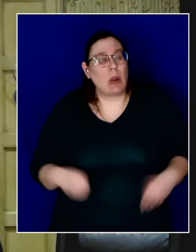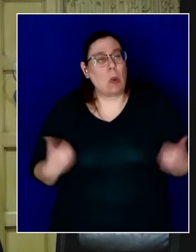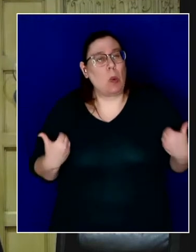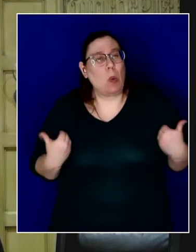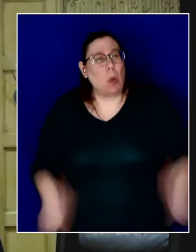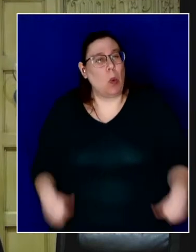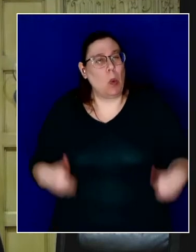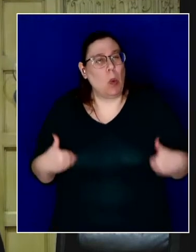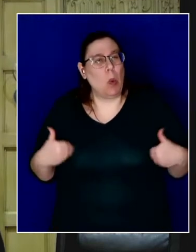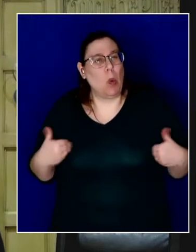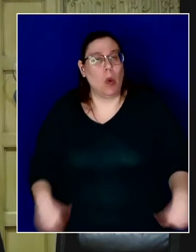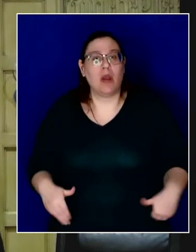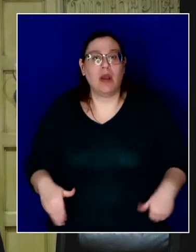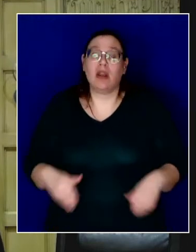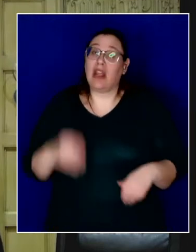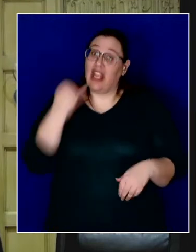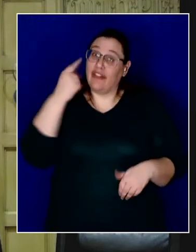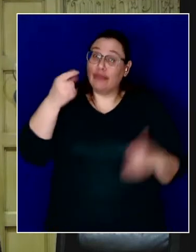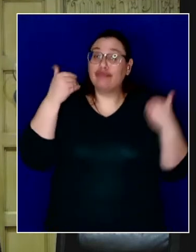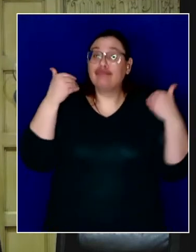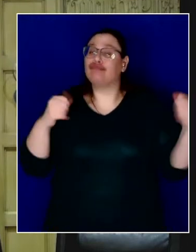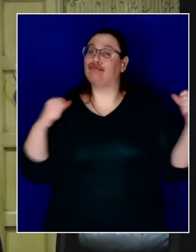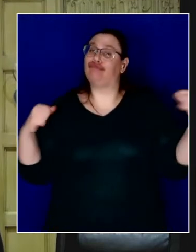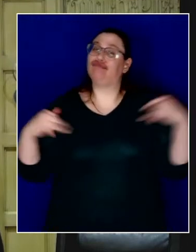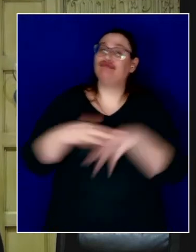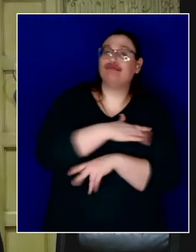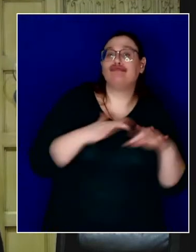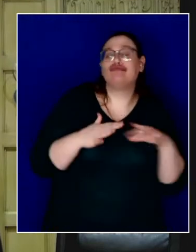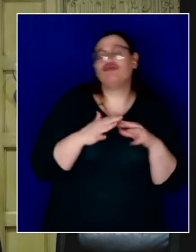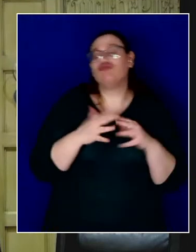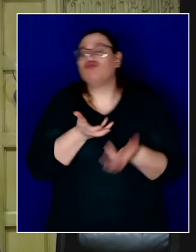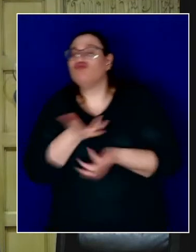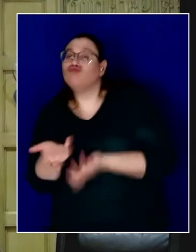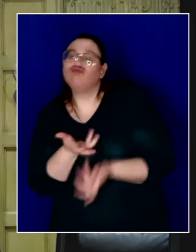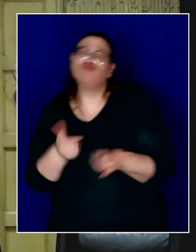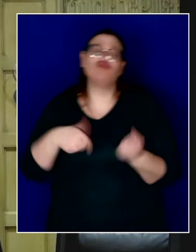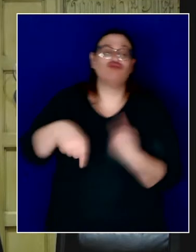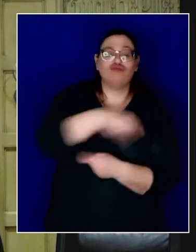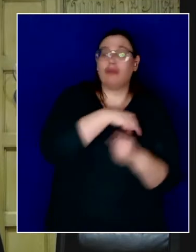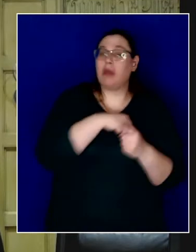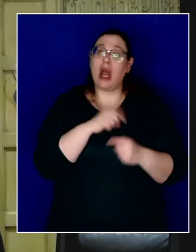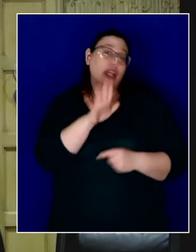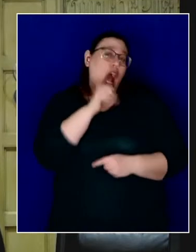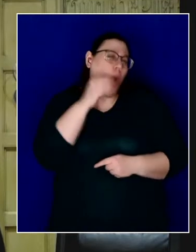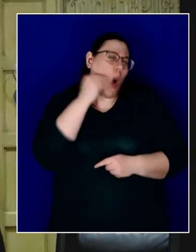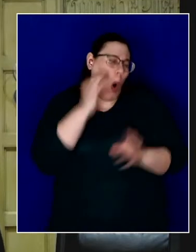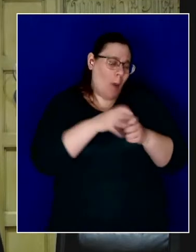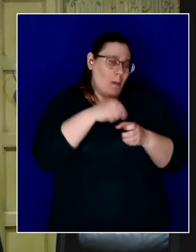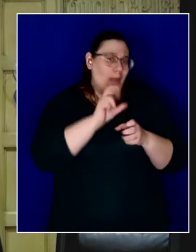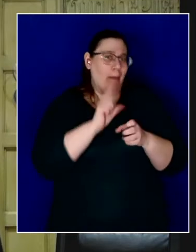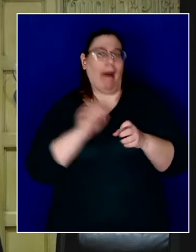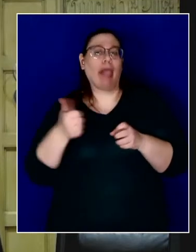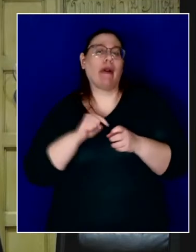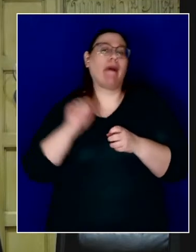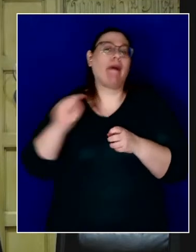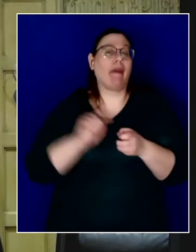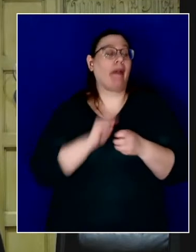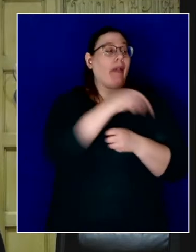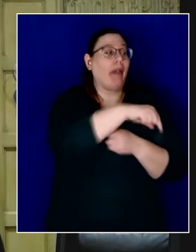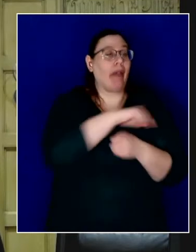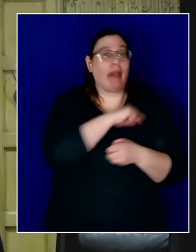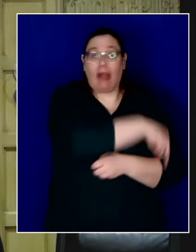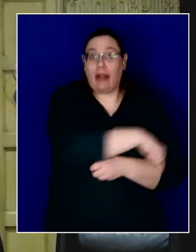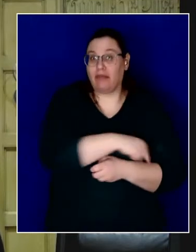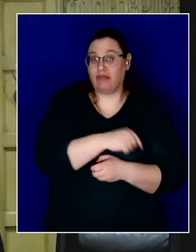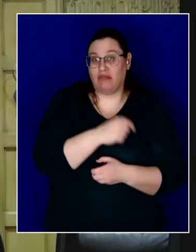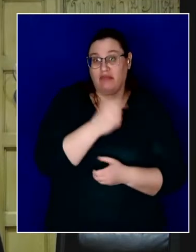proceed with in-person events, if you mix and mingle with people outside your households, it's likely medical care will